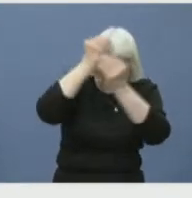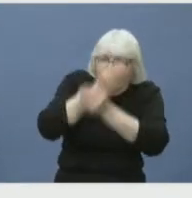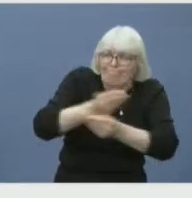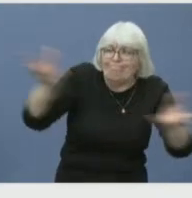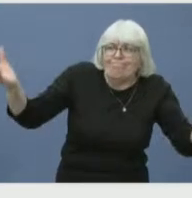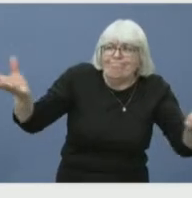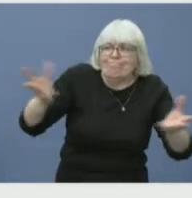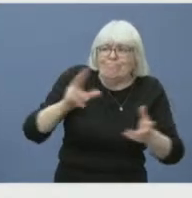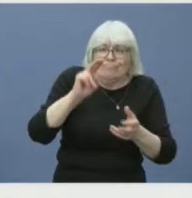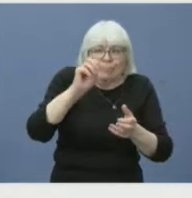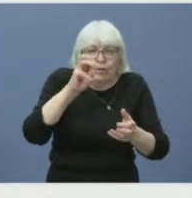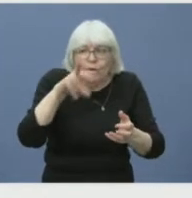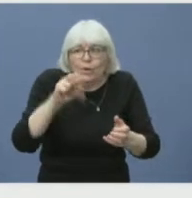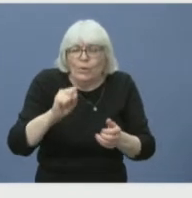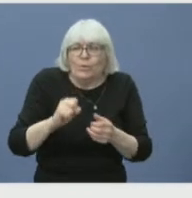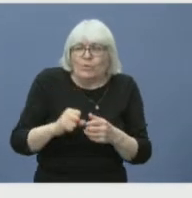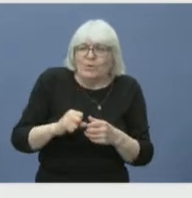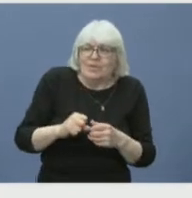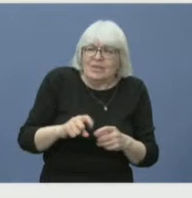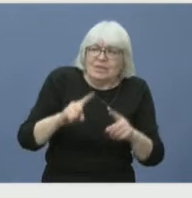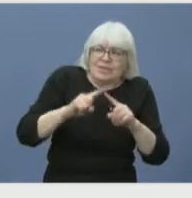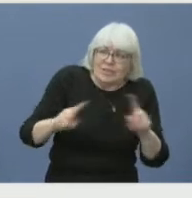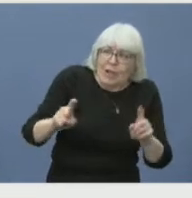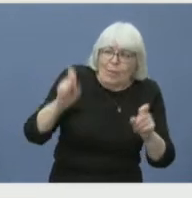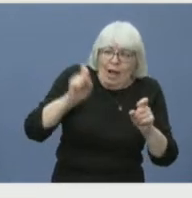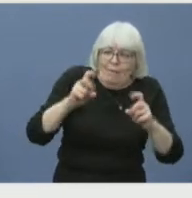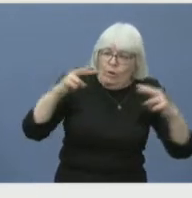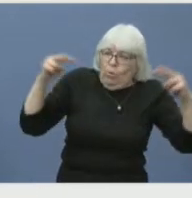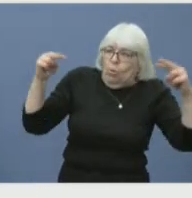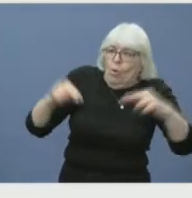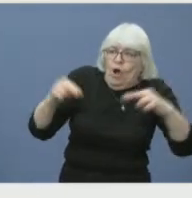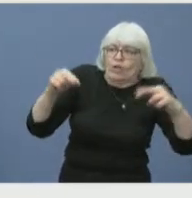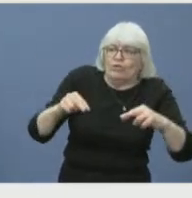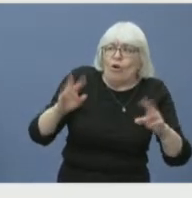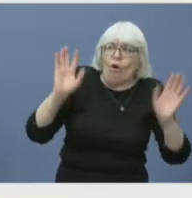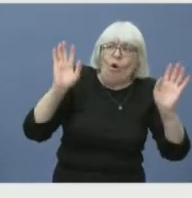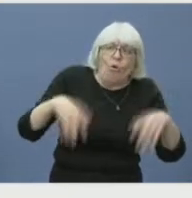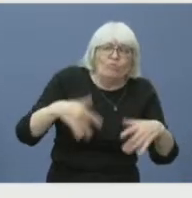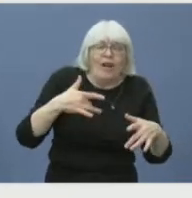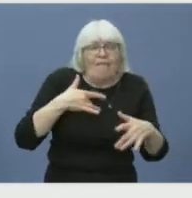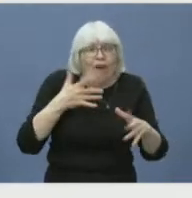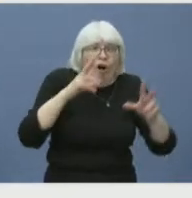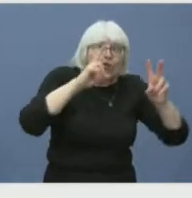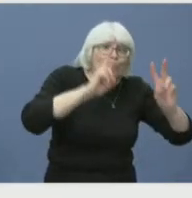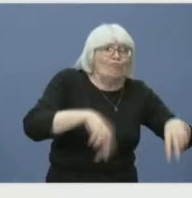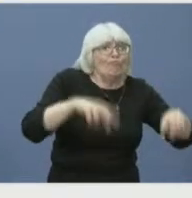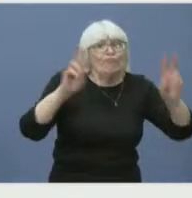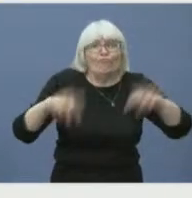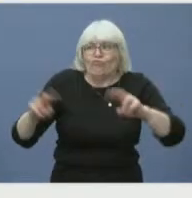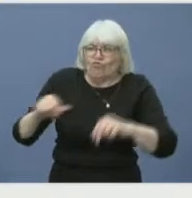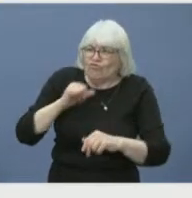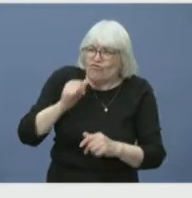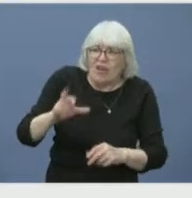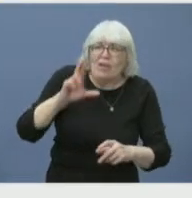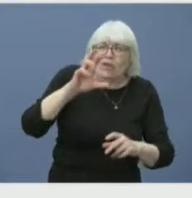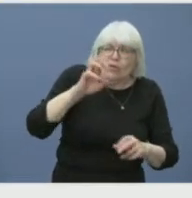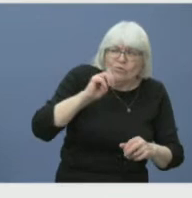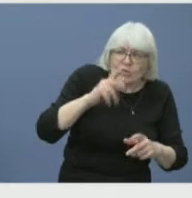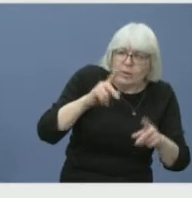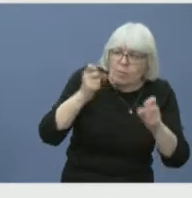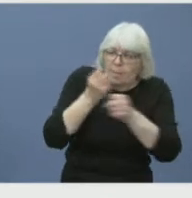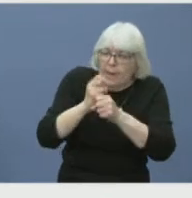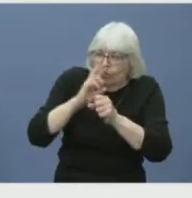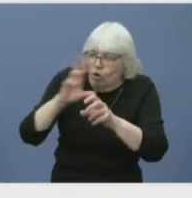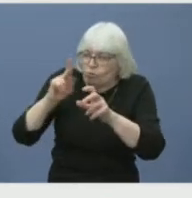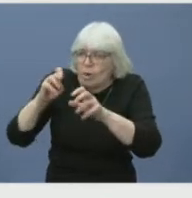area. So it was very controlled. They weren't allowed to wander. We had RCMP escorts, fire escorts in a very controlled environment with a